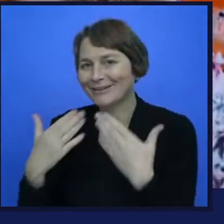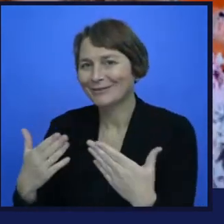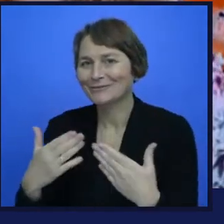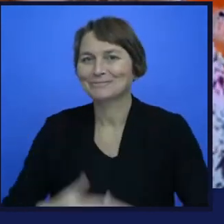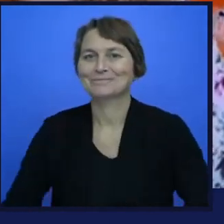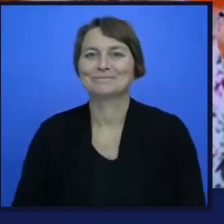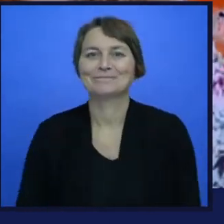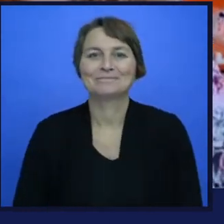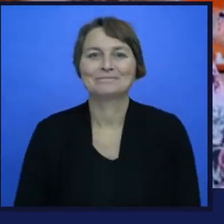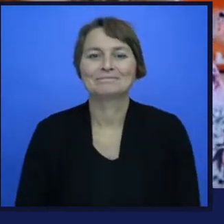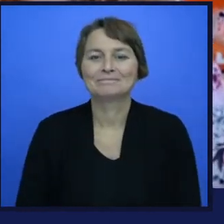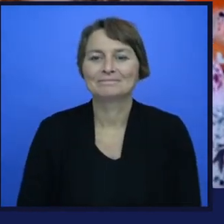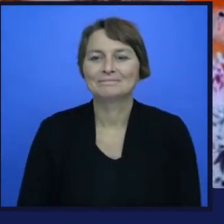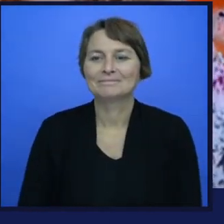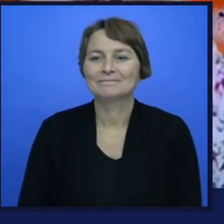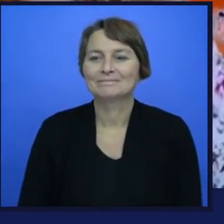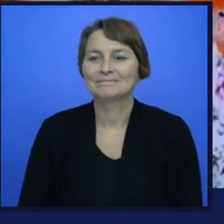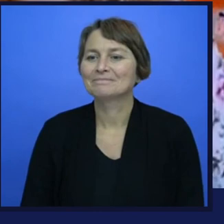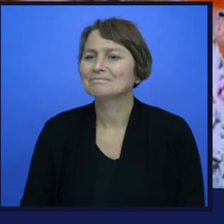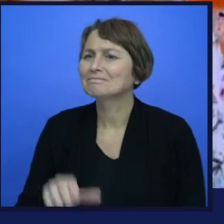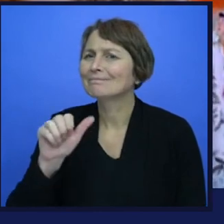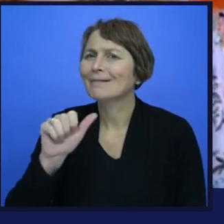Alicia, what do you think?